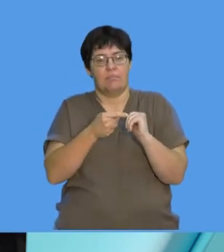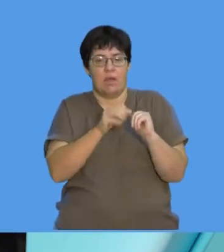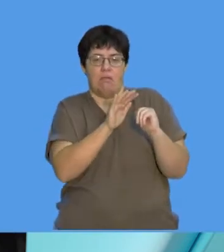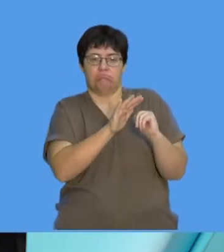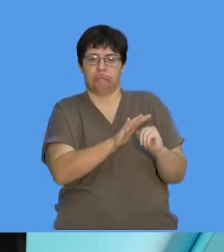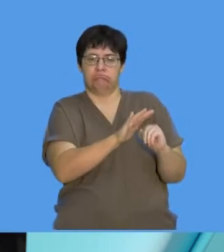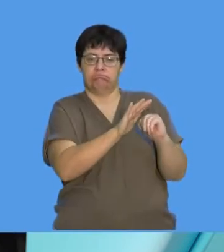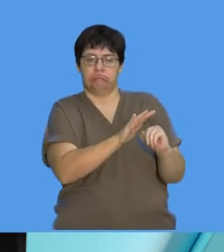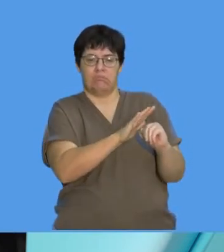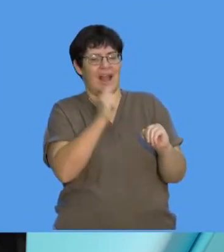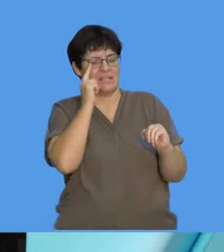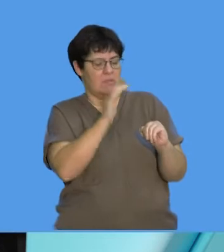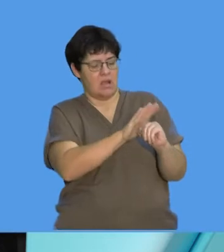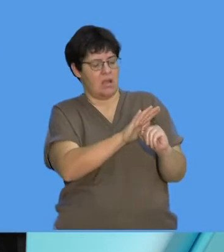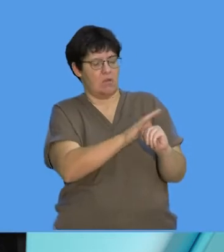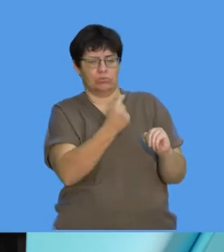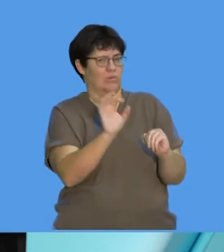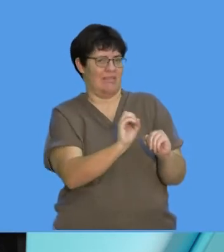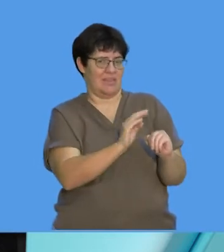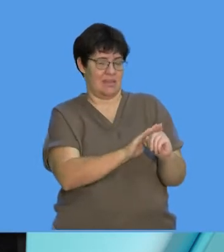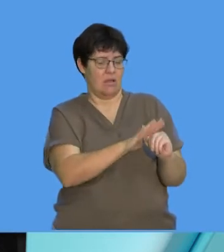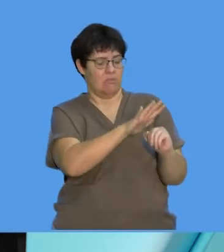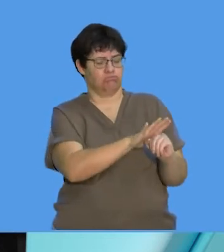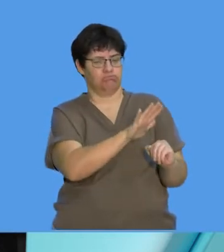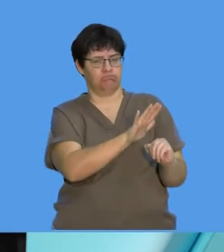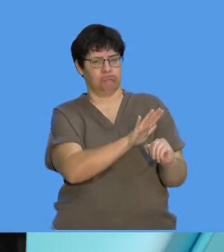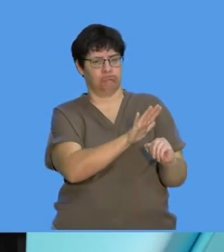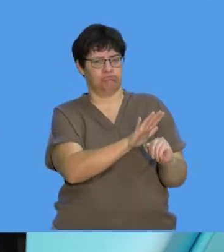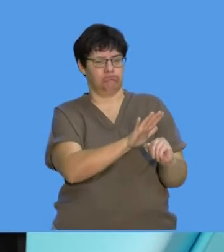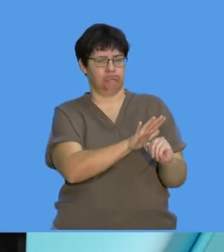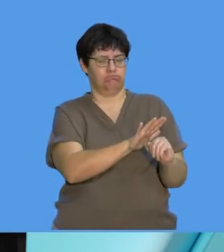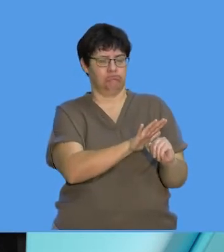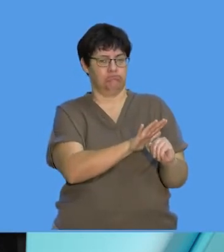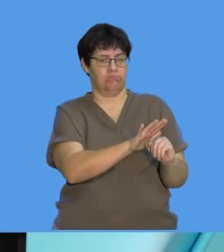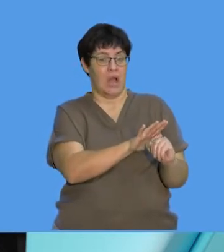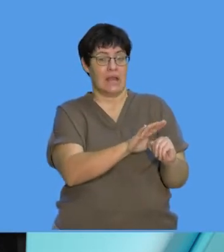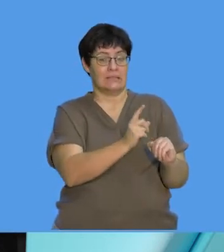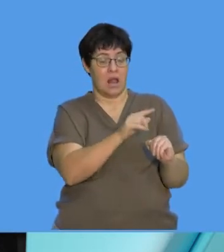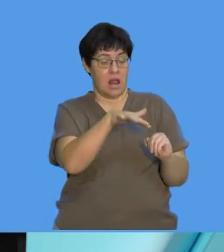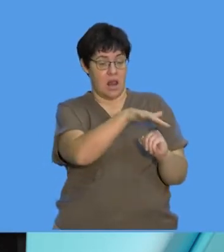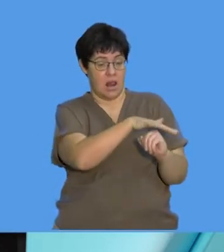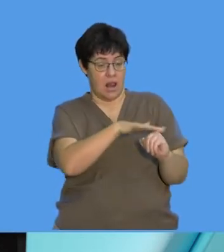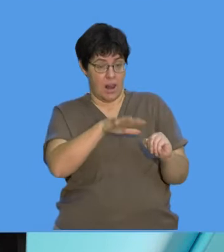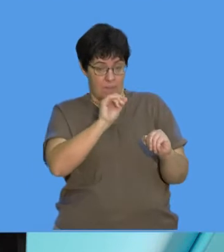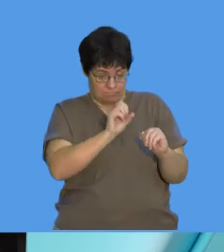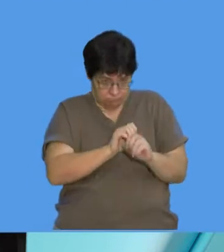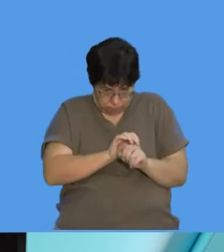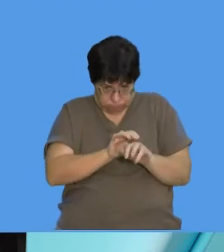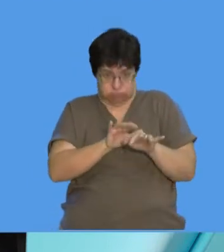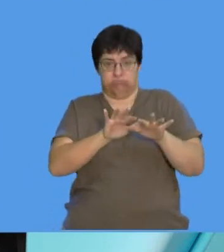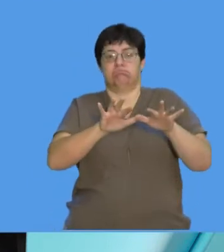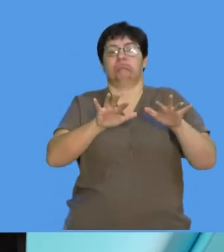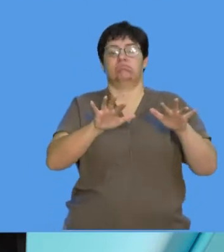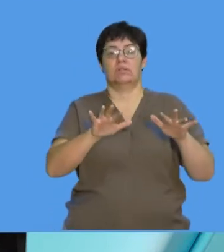be dormant. Dormant means it's not doing anything, and it can just lie there until conditions are ideal.